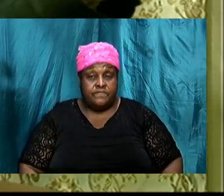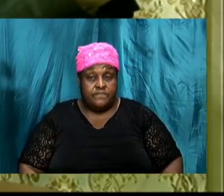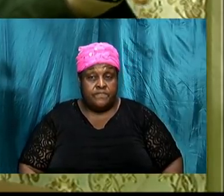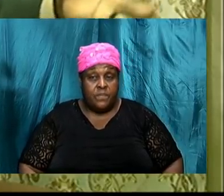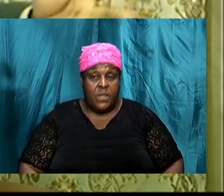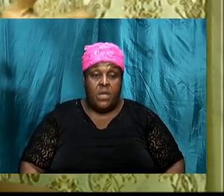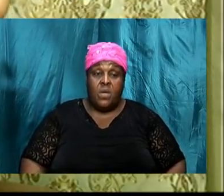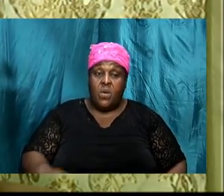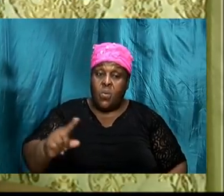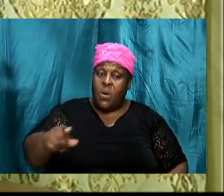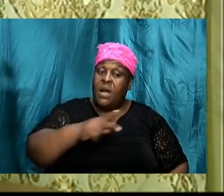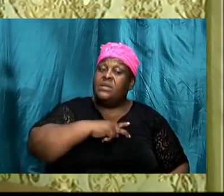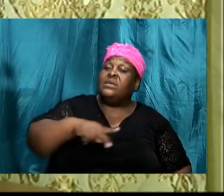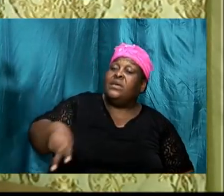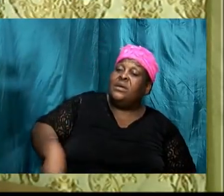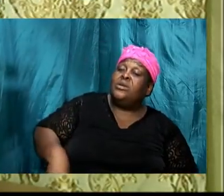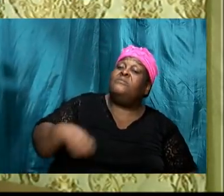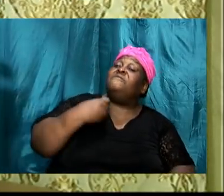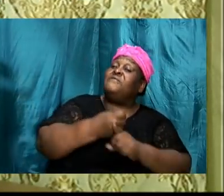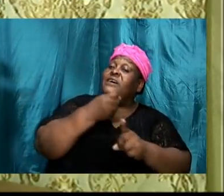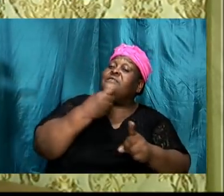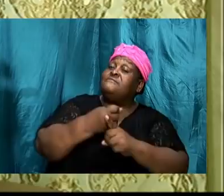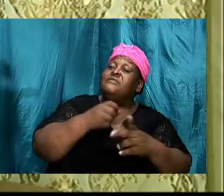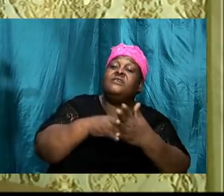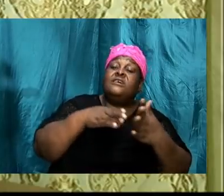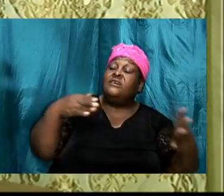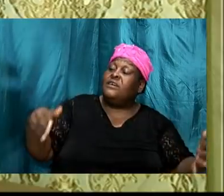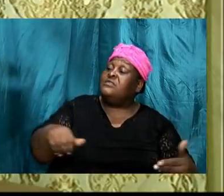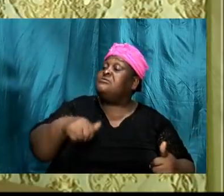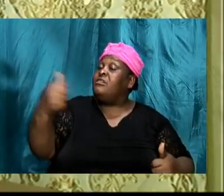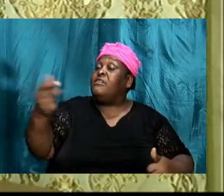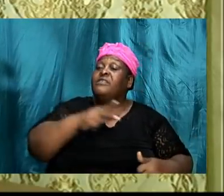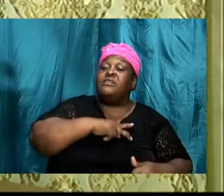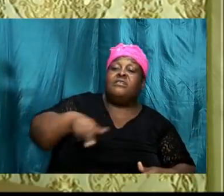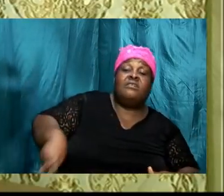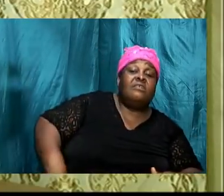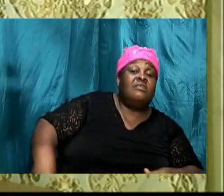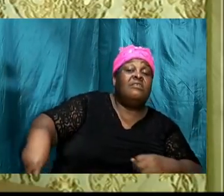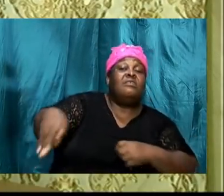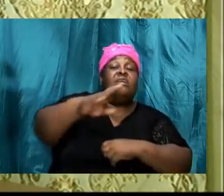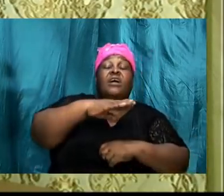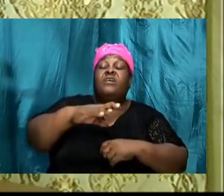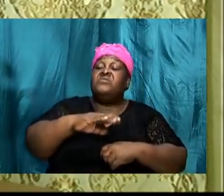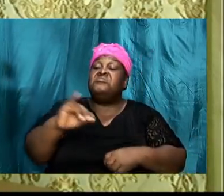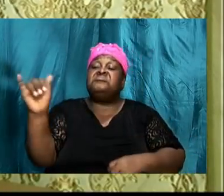kingdom fought fought against another kingdom and they are of the same father